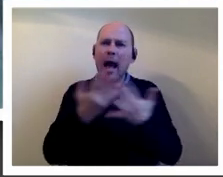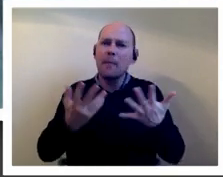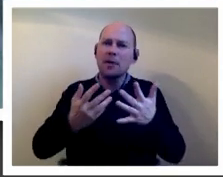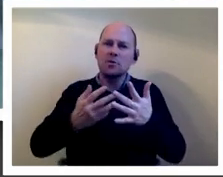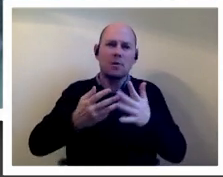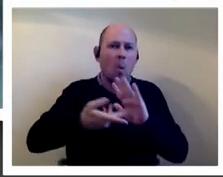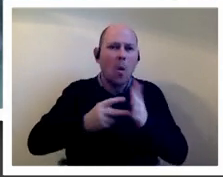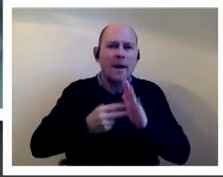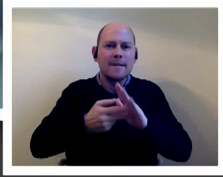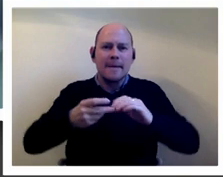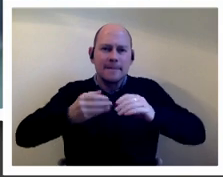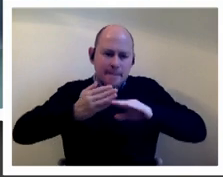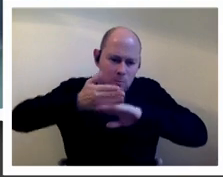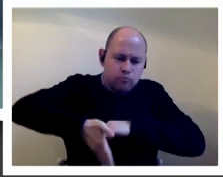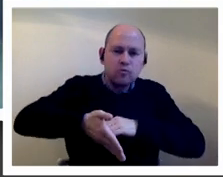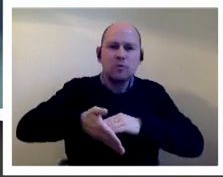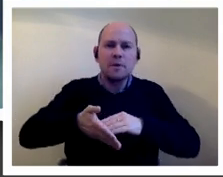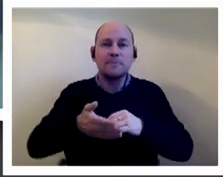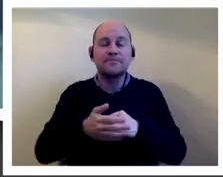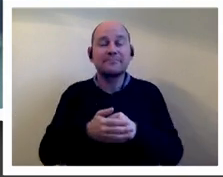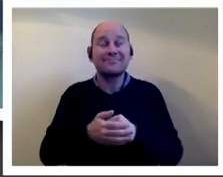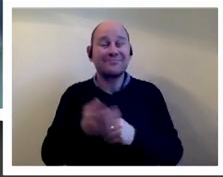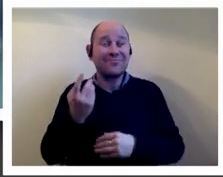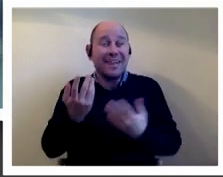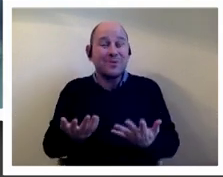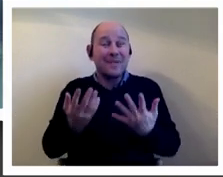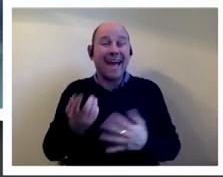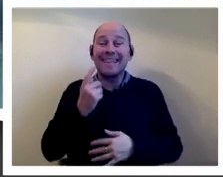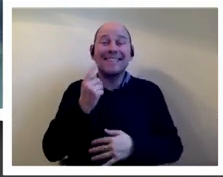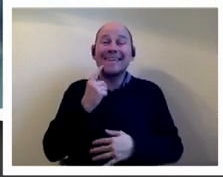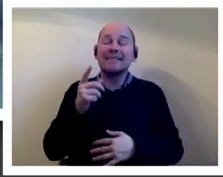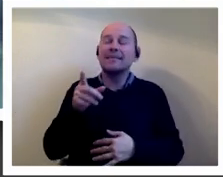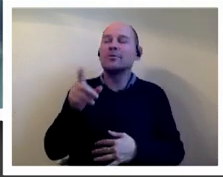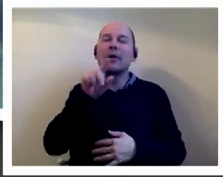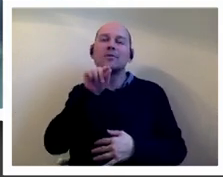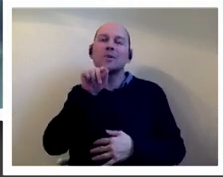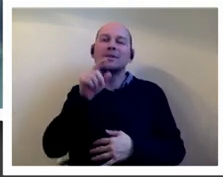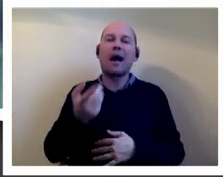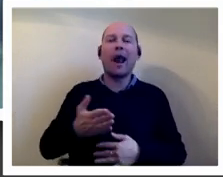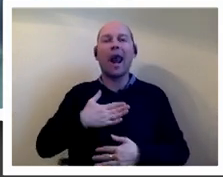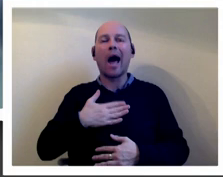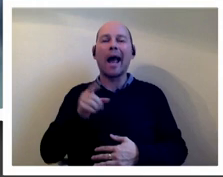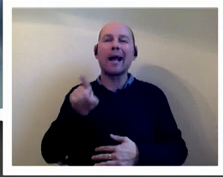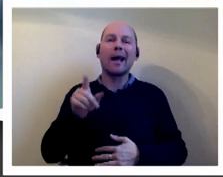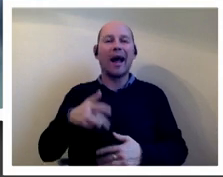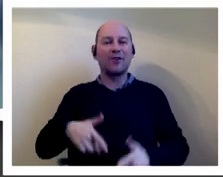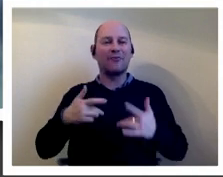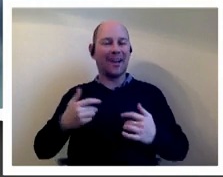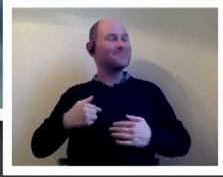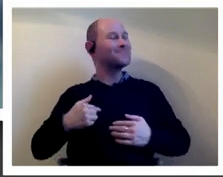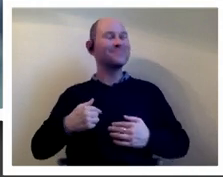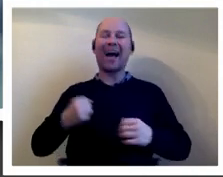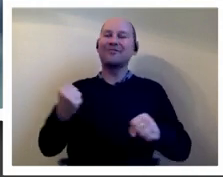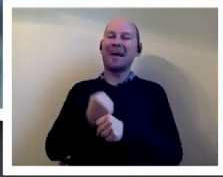think you know today it is very easy to kind of like something on twitter and feel like you've done your bit and you and it's not enough i think